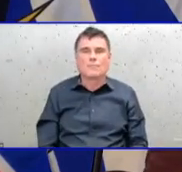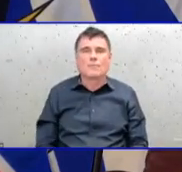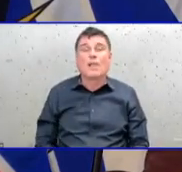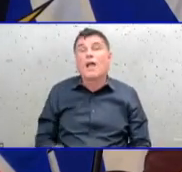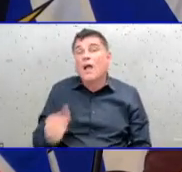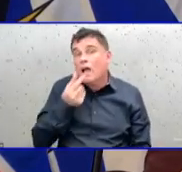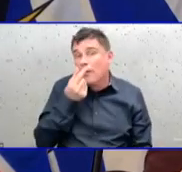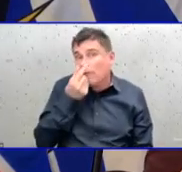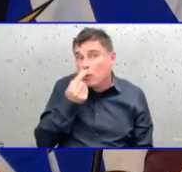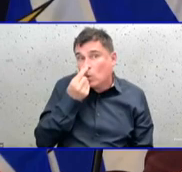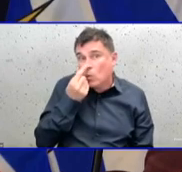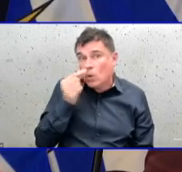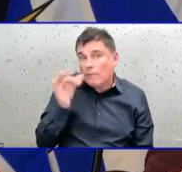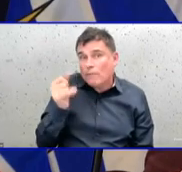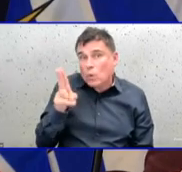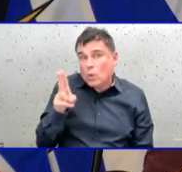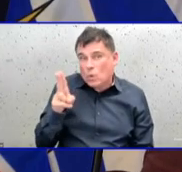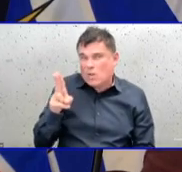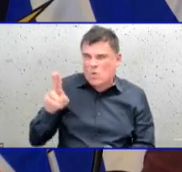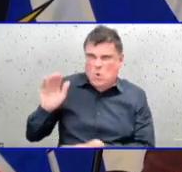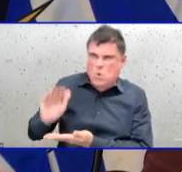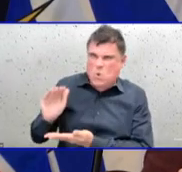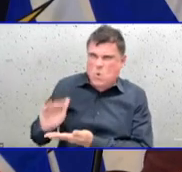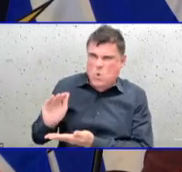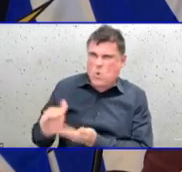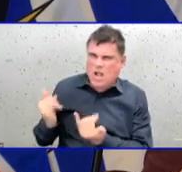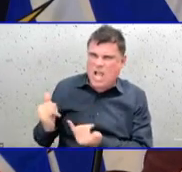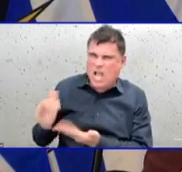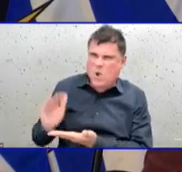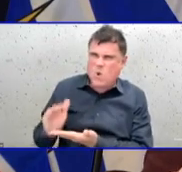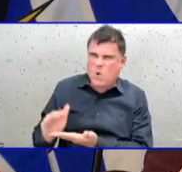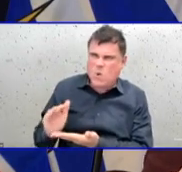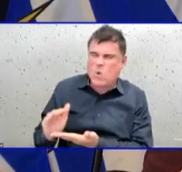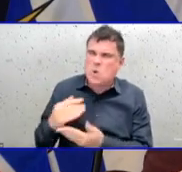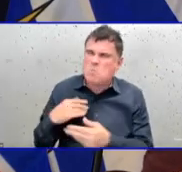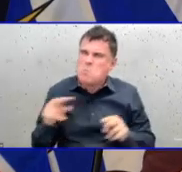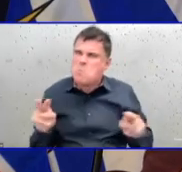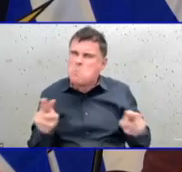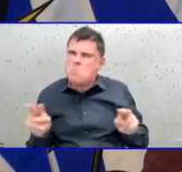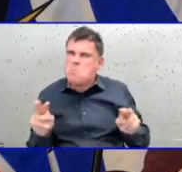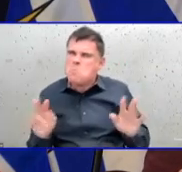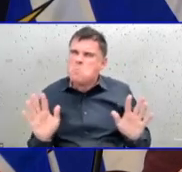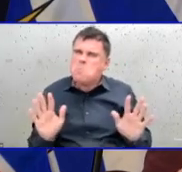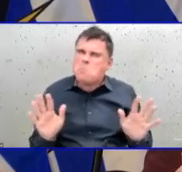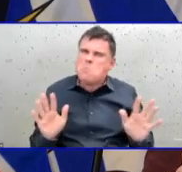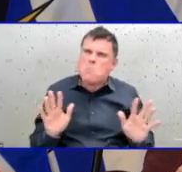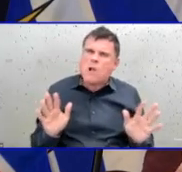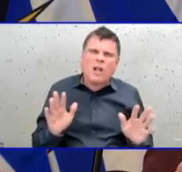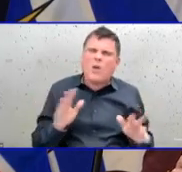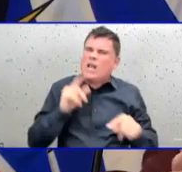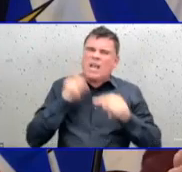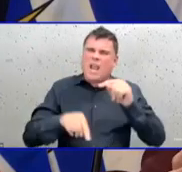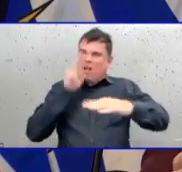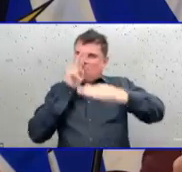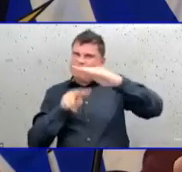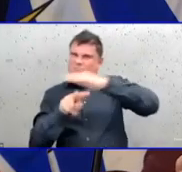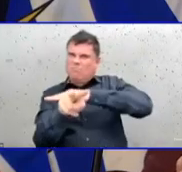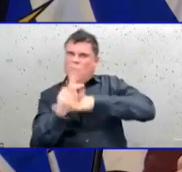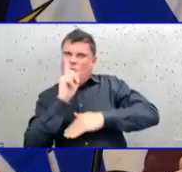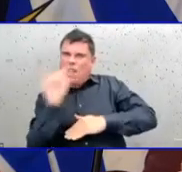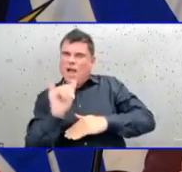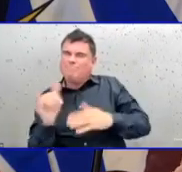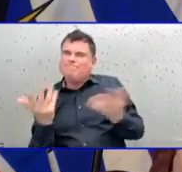H1N1 and the other was an H3N2. So we don't yet know. We know that the H3N2